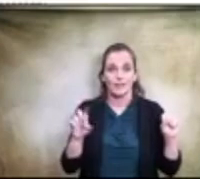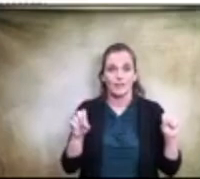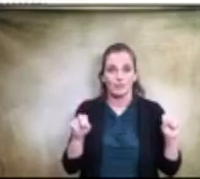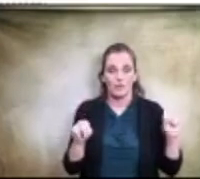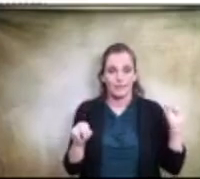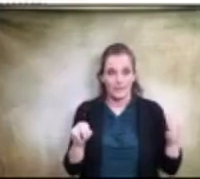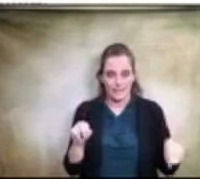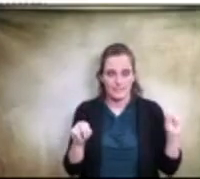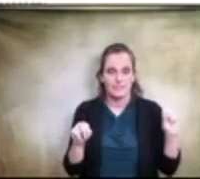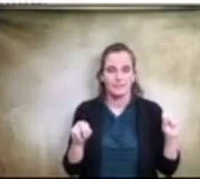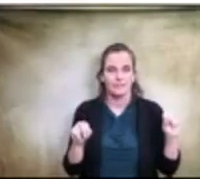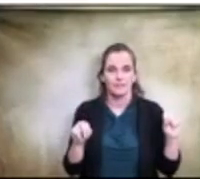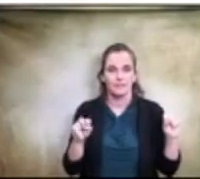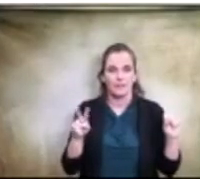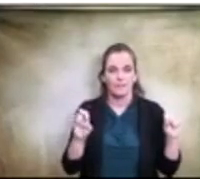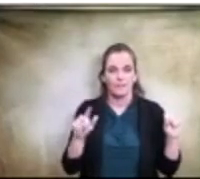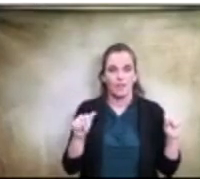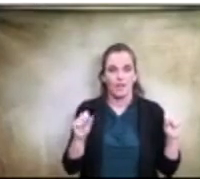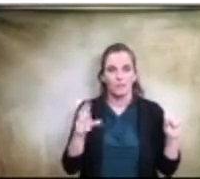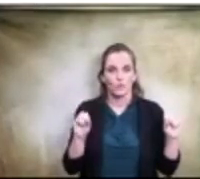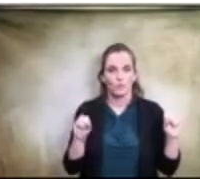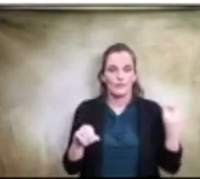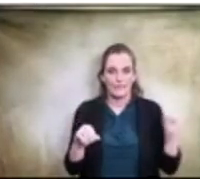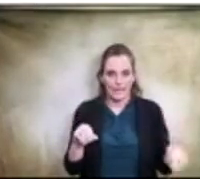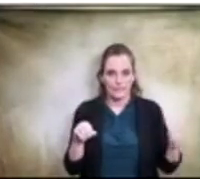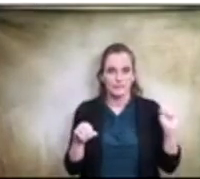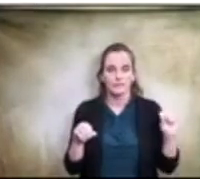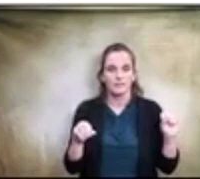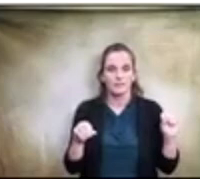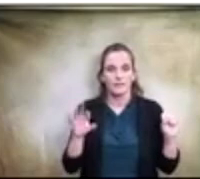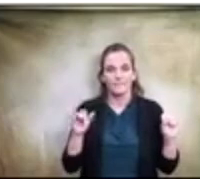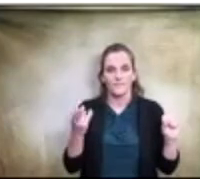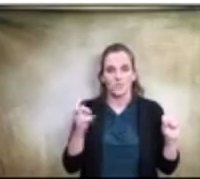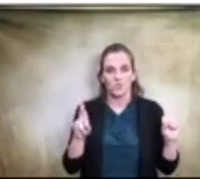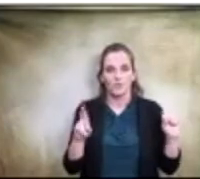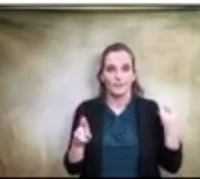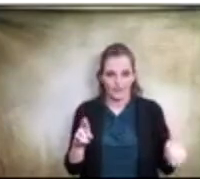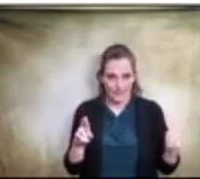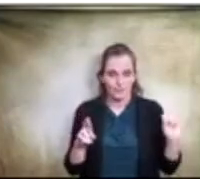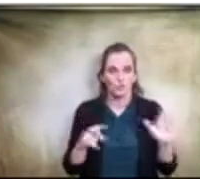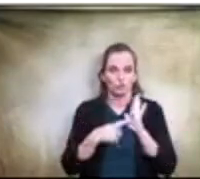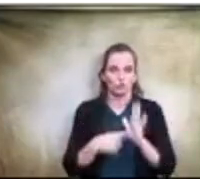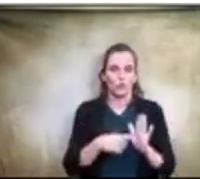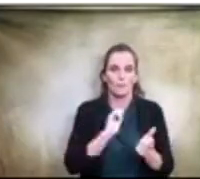mr velasco yes elmer fisher yes let us show that it passes 60.